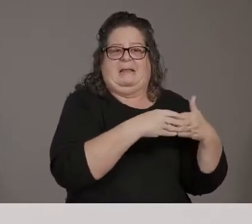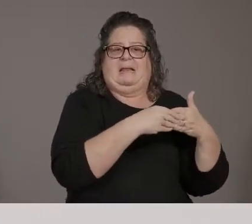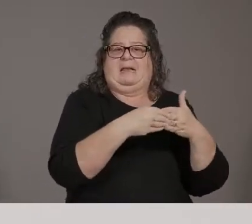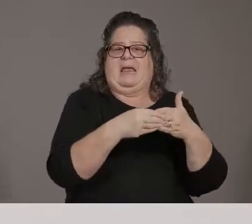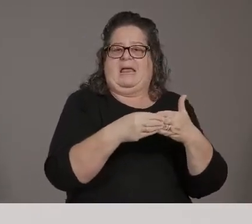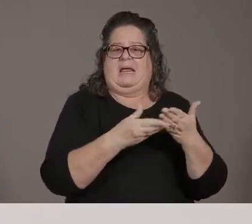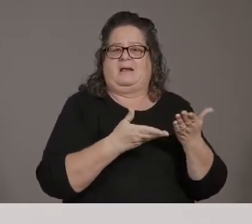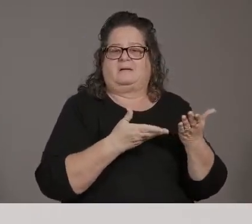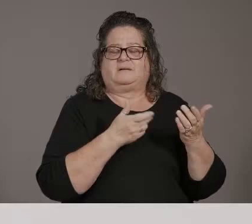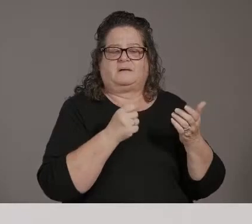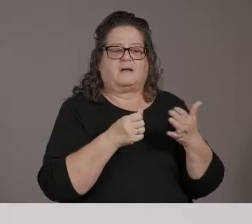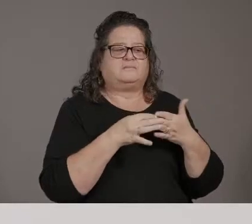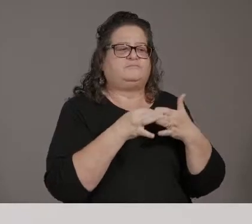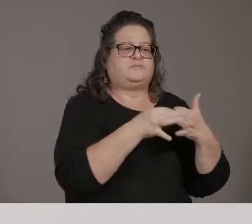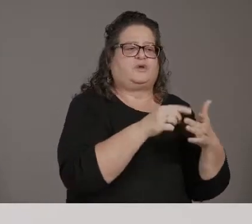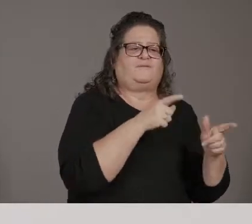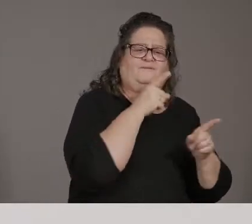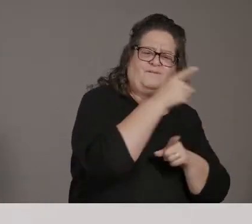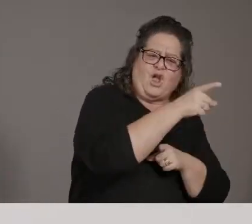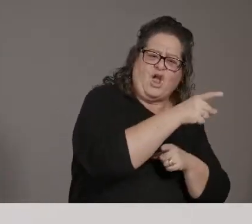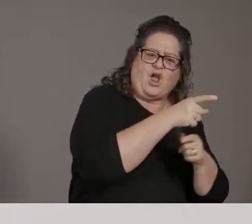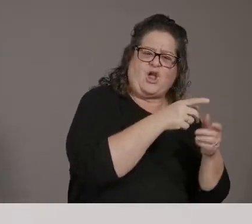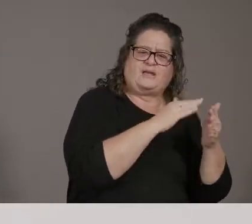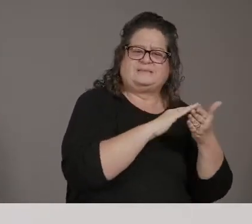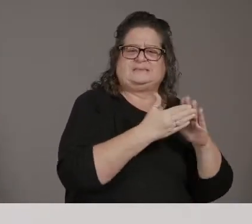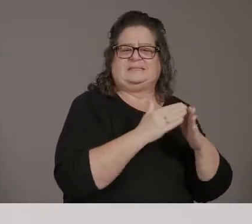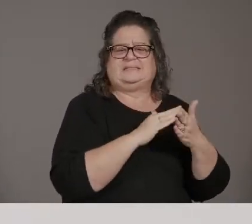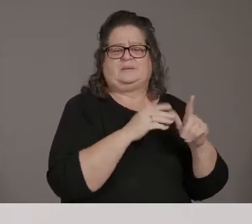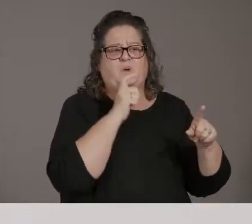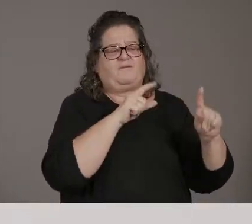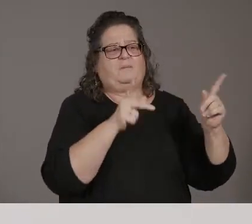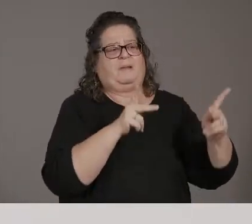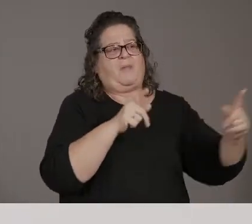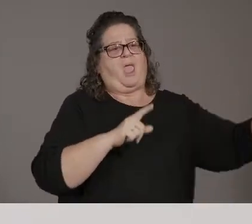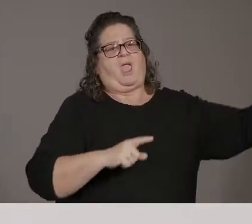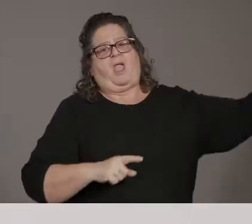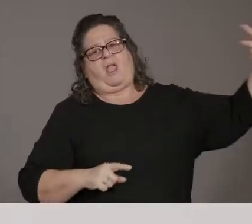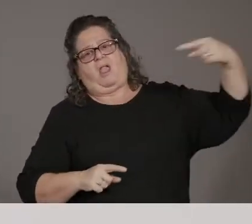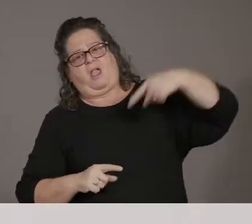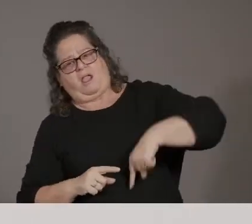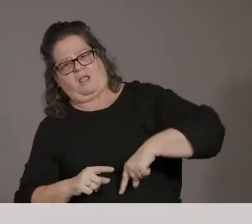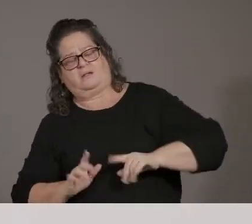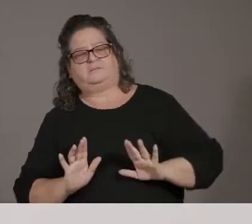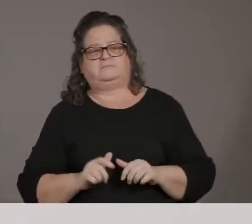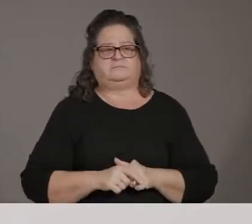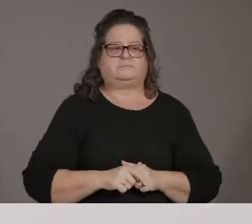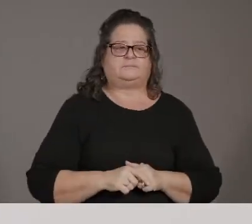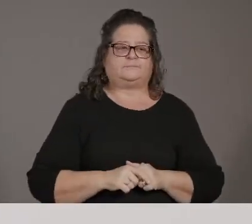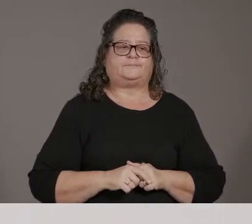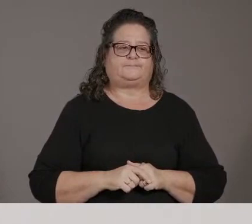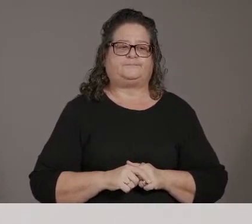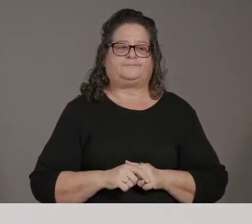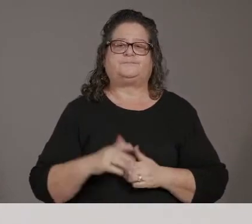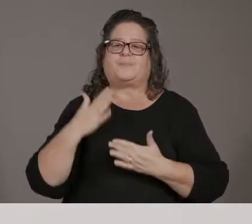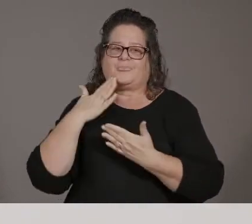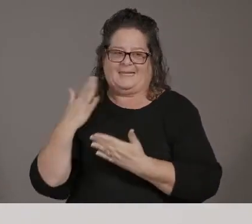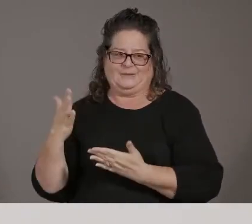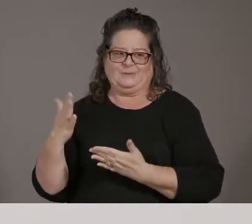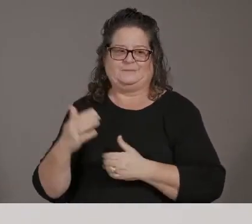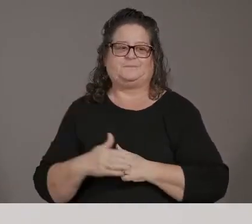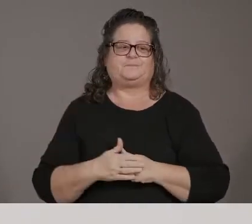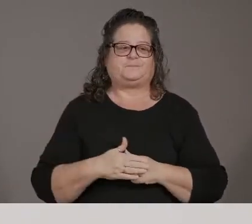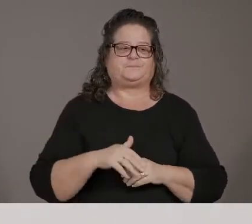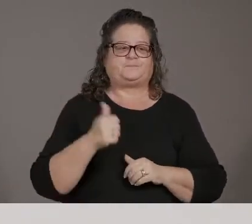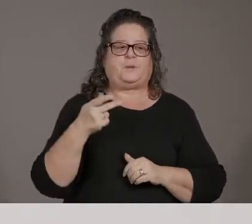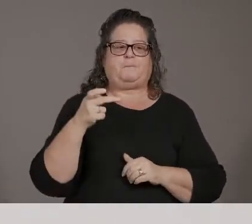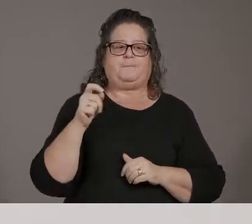Thank you. You're welcome. The question is Pete, Peter Samar. Hi, Peter. Oh yeah, Dr. Chris, do